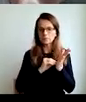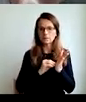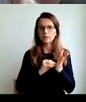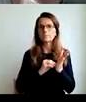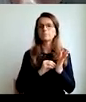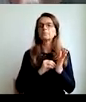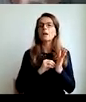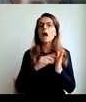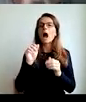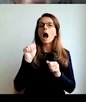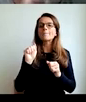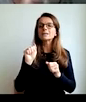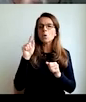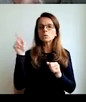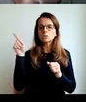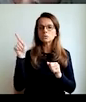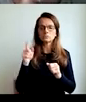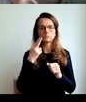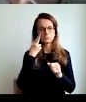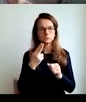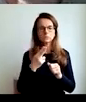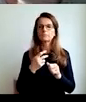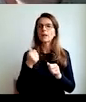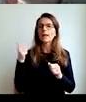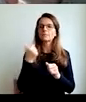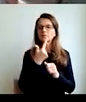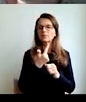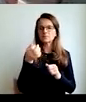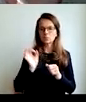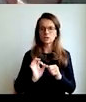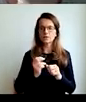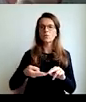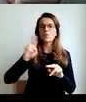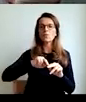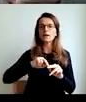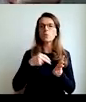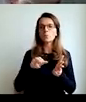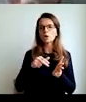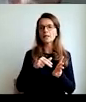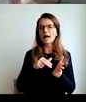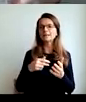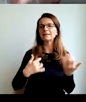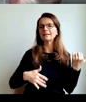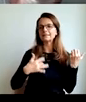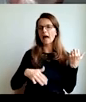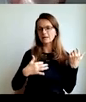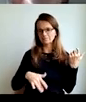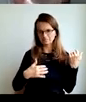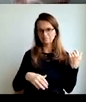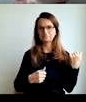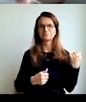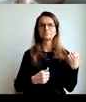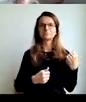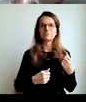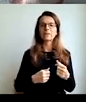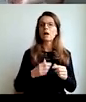lost. They left their jobs. Amazon, you see, 21% the growth. The